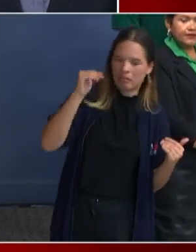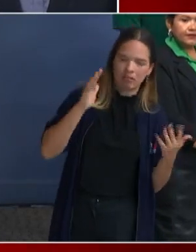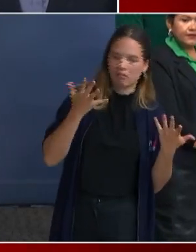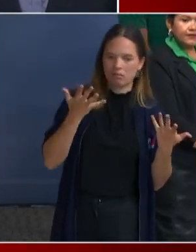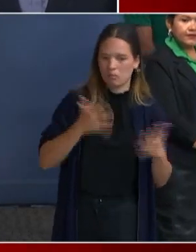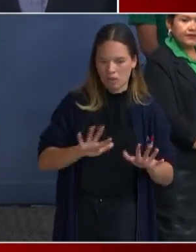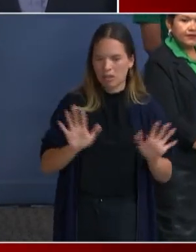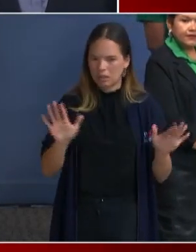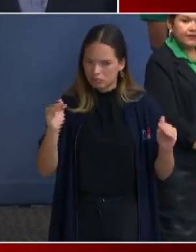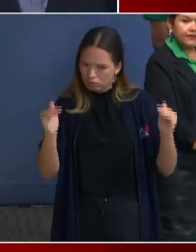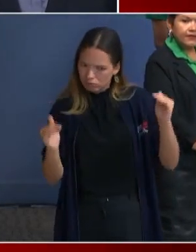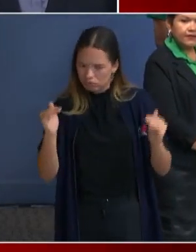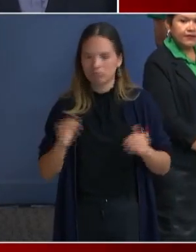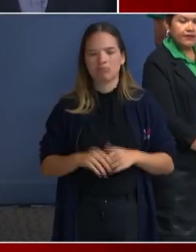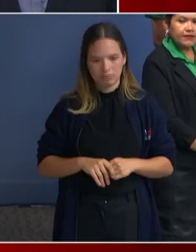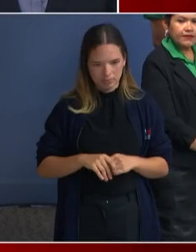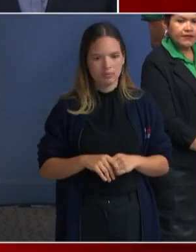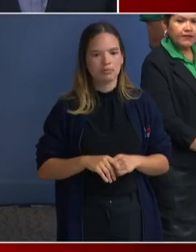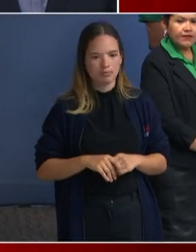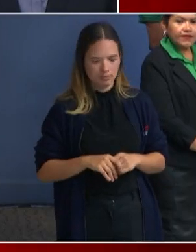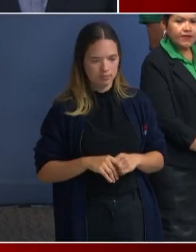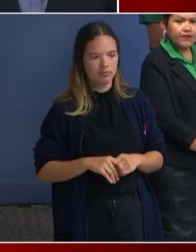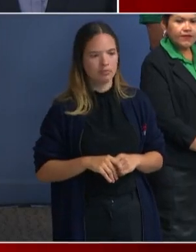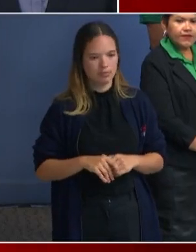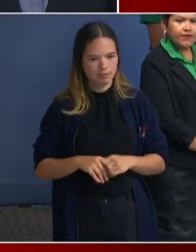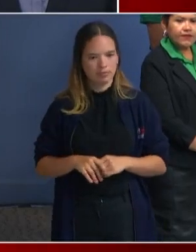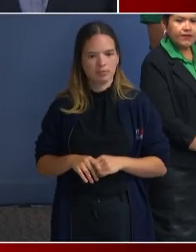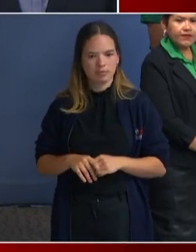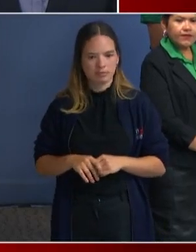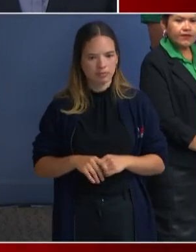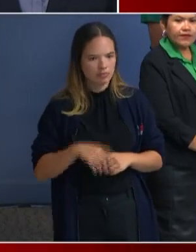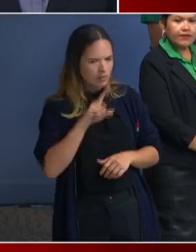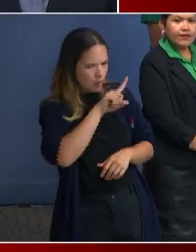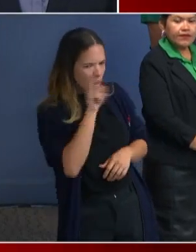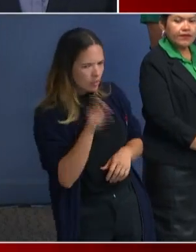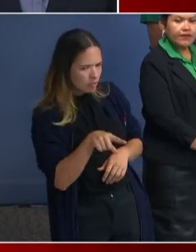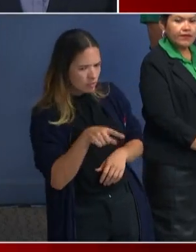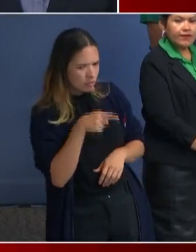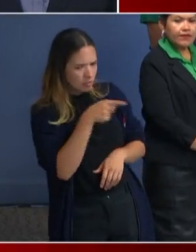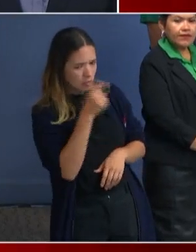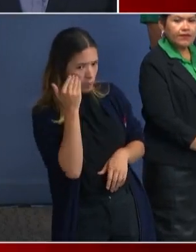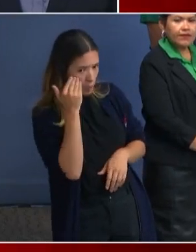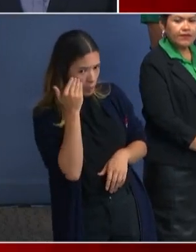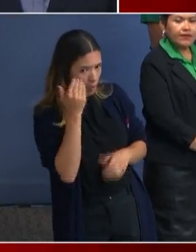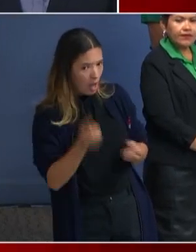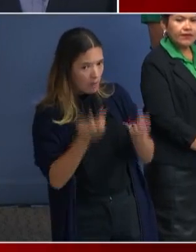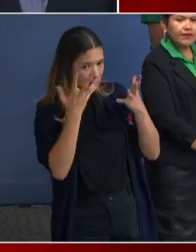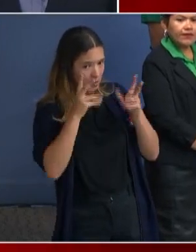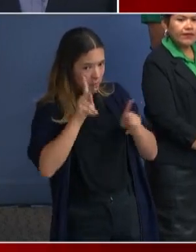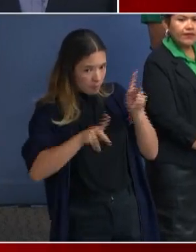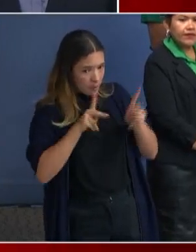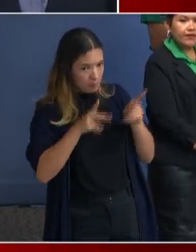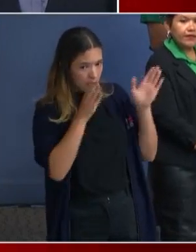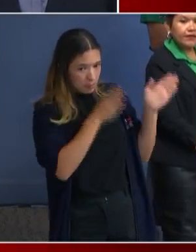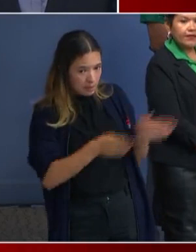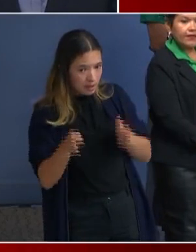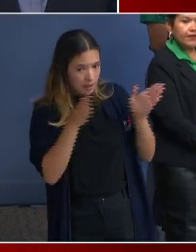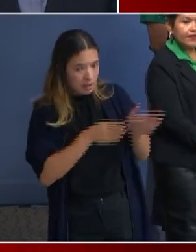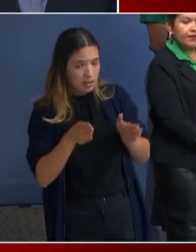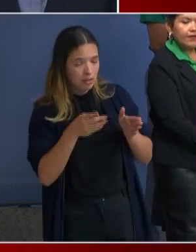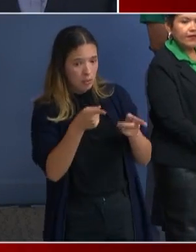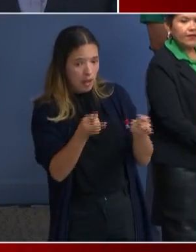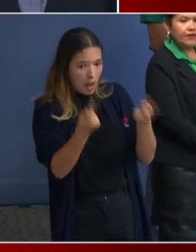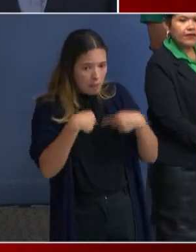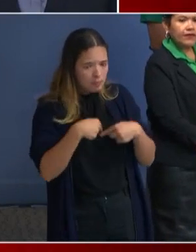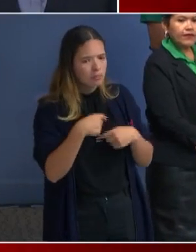Reuters. I'd like to ask you, do you have a sense of how many people you're preparing to come? and then when it comes to these hotel rooms for the families,